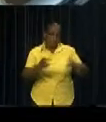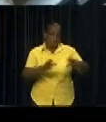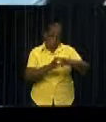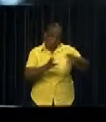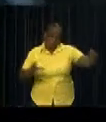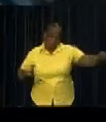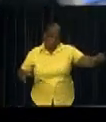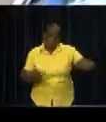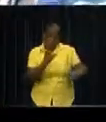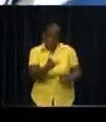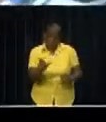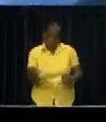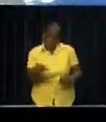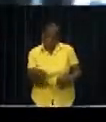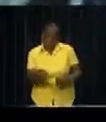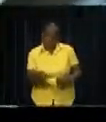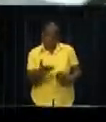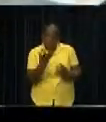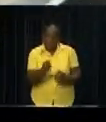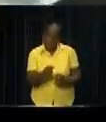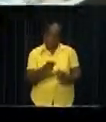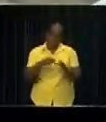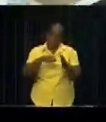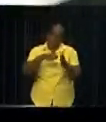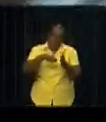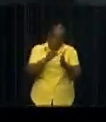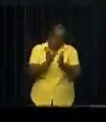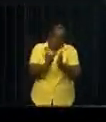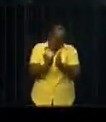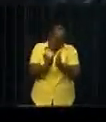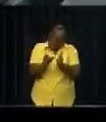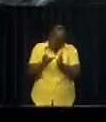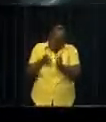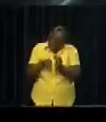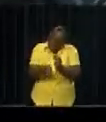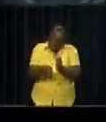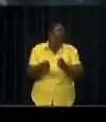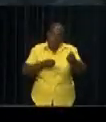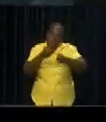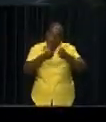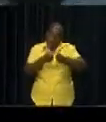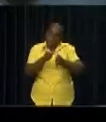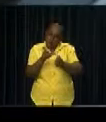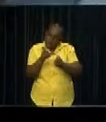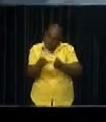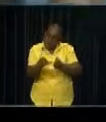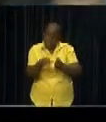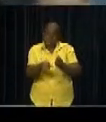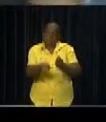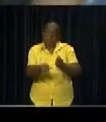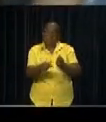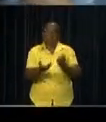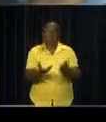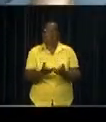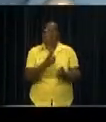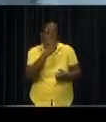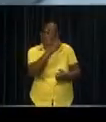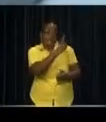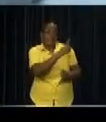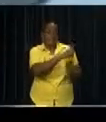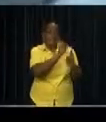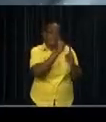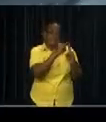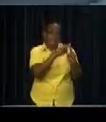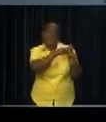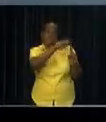On Monday, the buses of Line Routes 1 through to 5 were fitted with a GPS device. The government